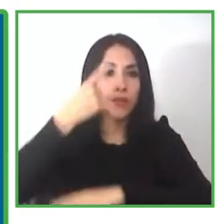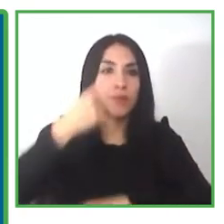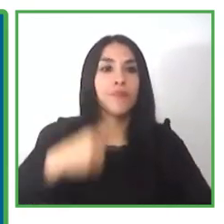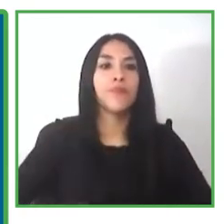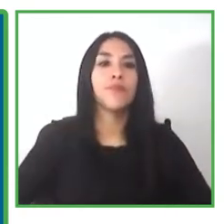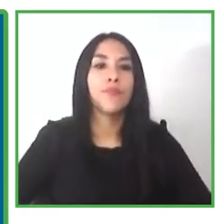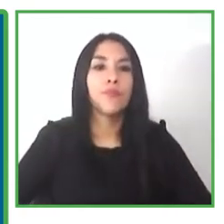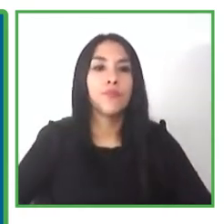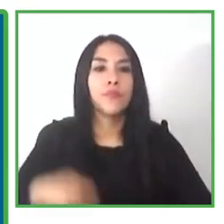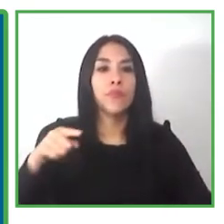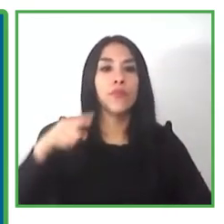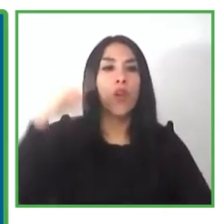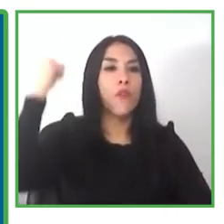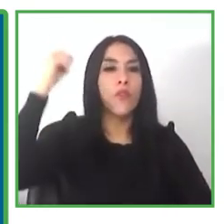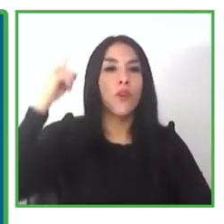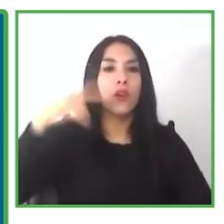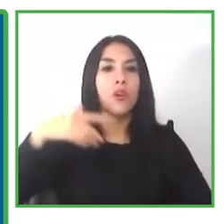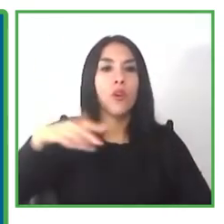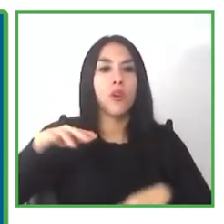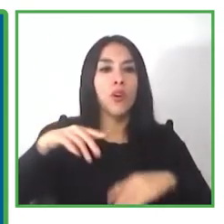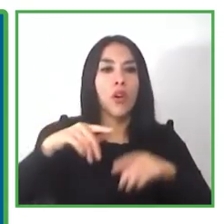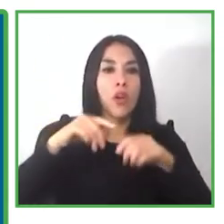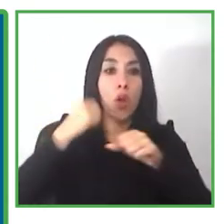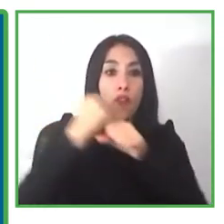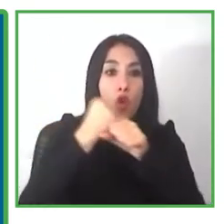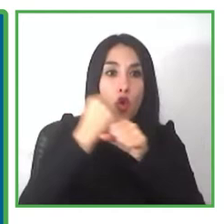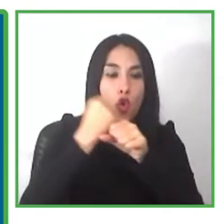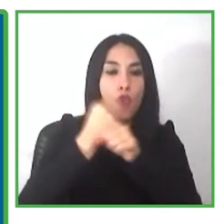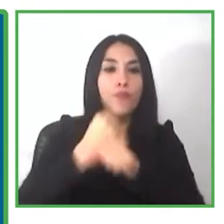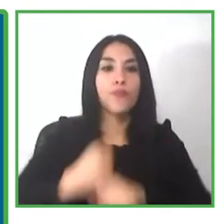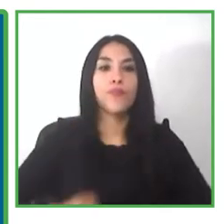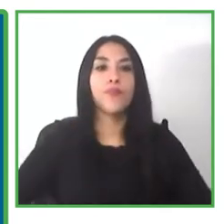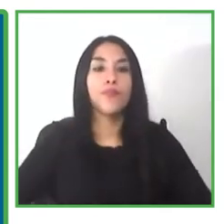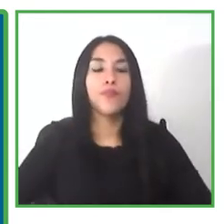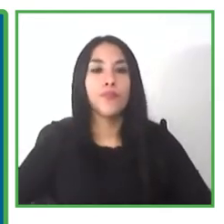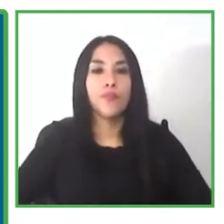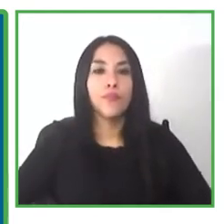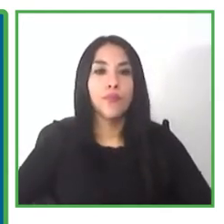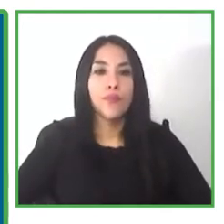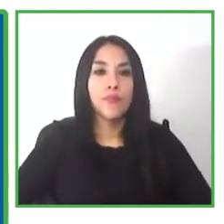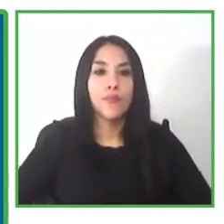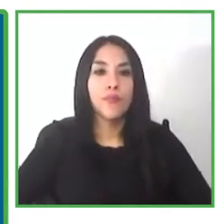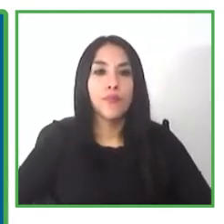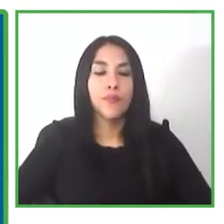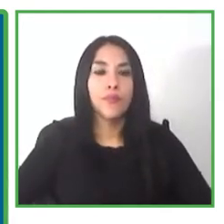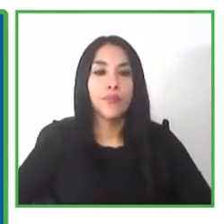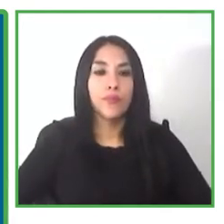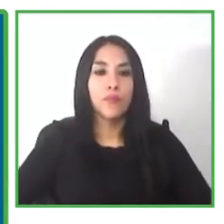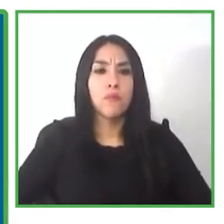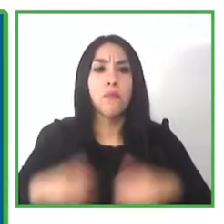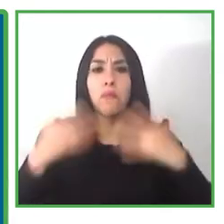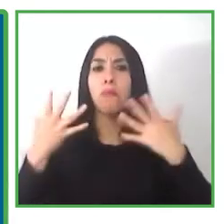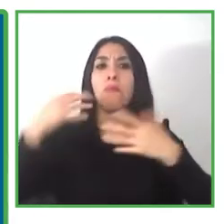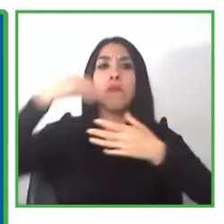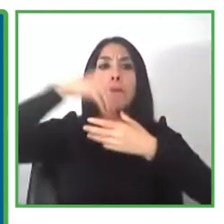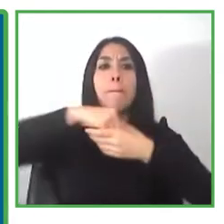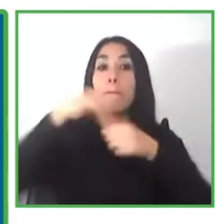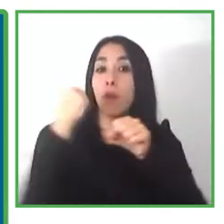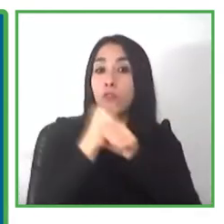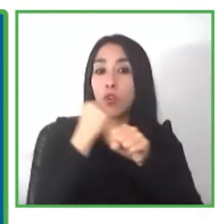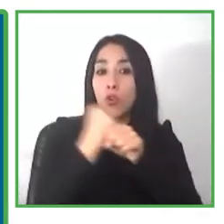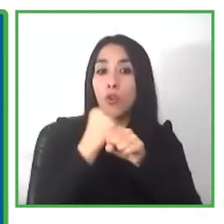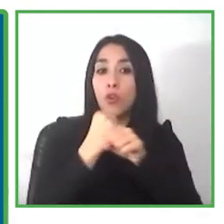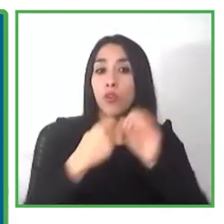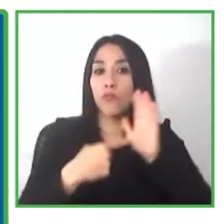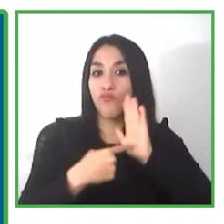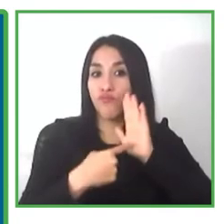of the national job day this concept is going to be better known today in the presentation that they are going to give us and they